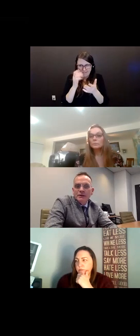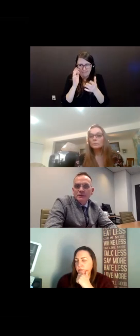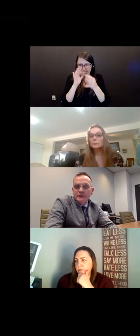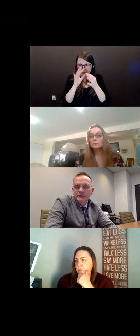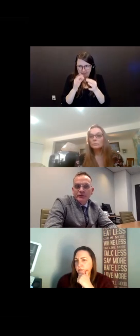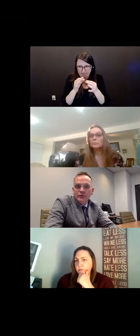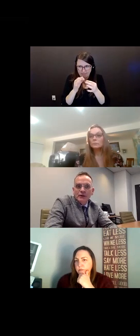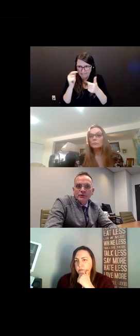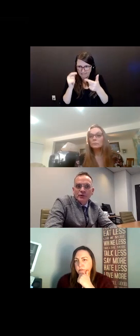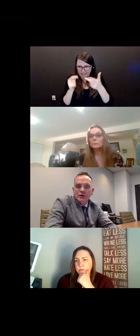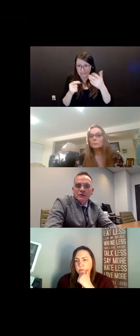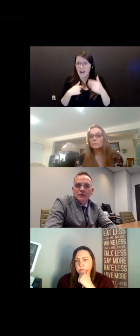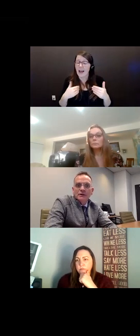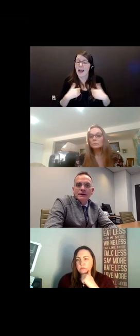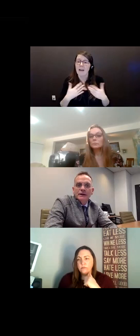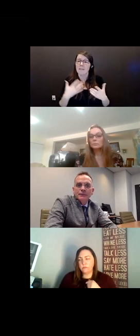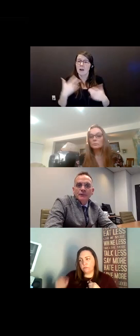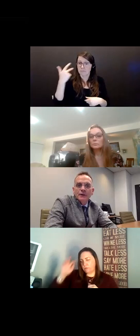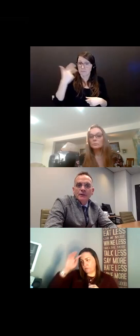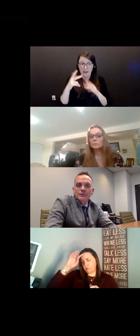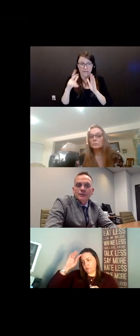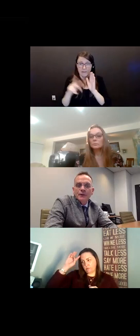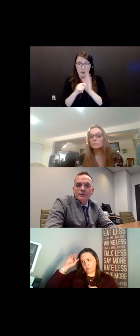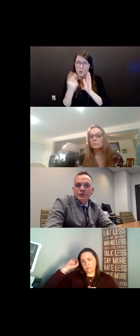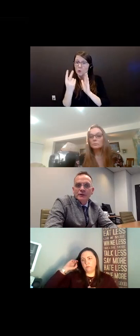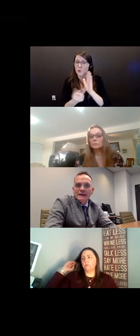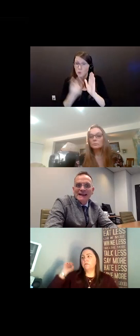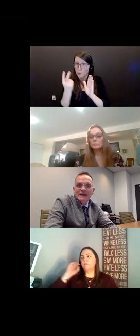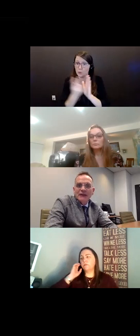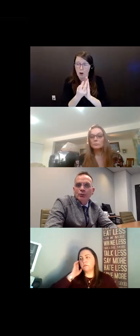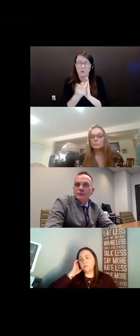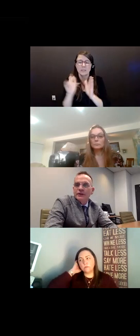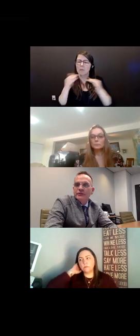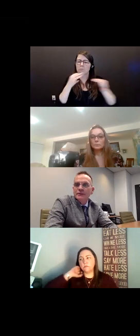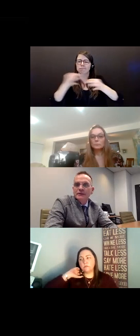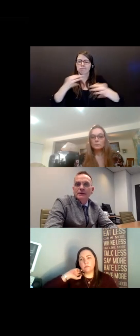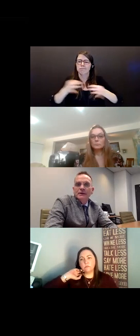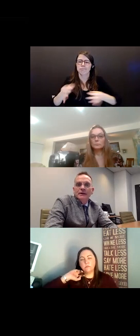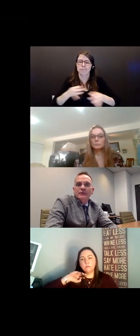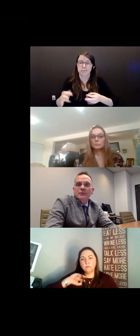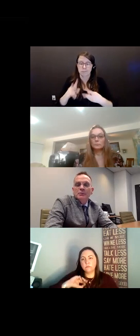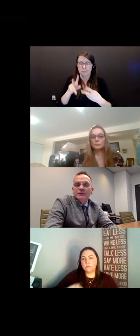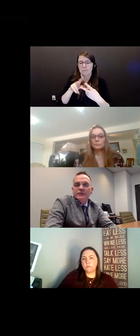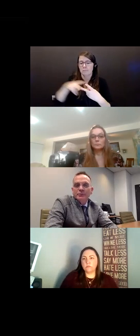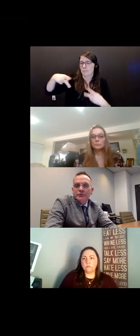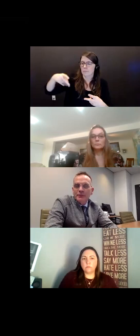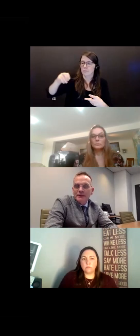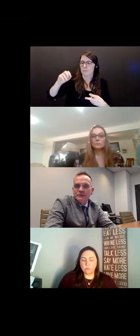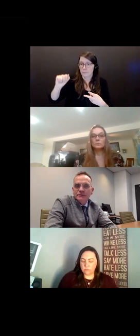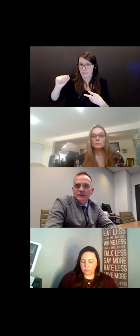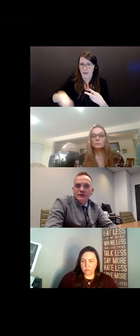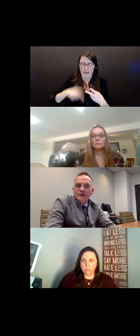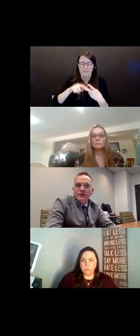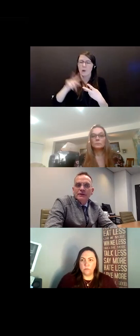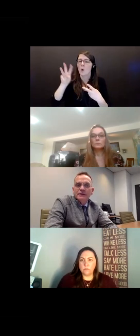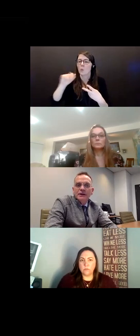seminar. It is two hours long on power of attorney and last will and testament. It's from a policing perspective.